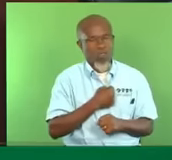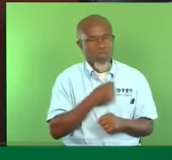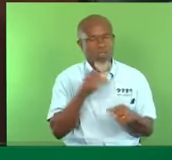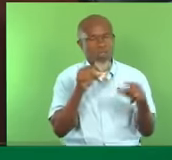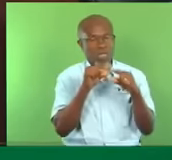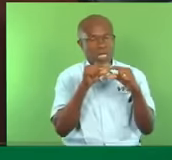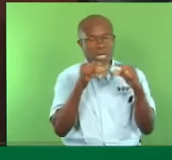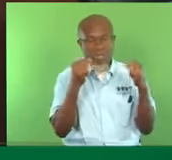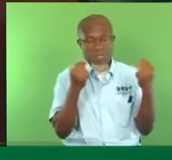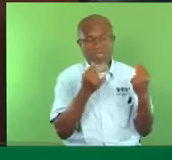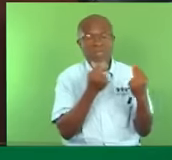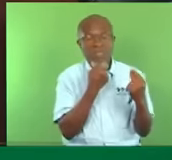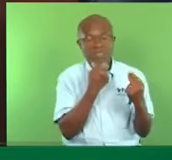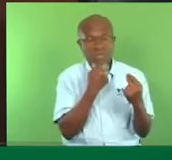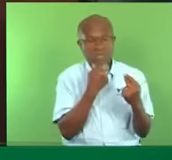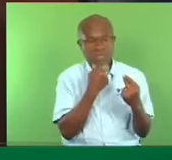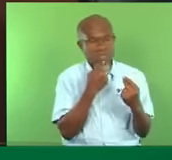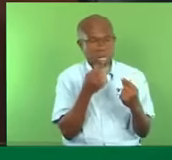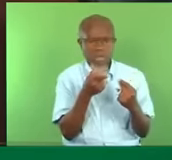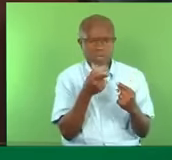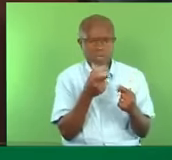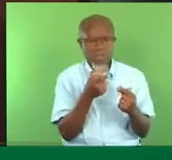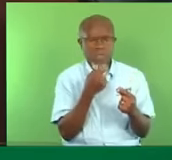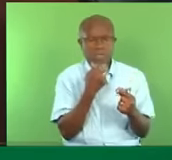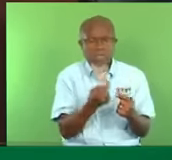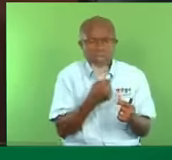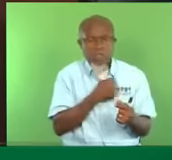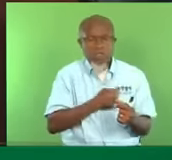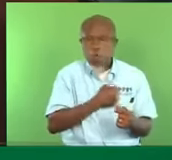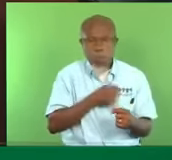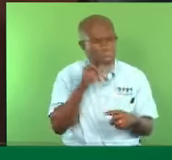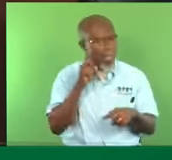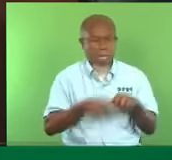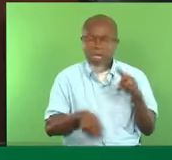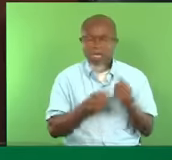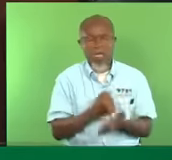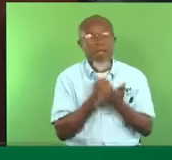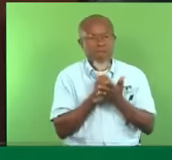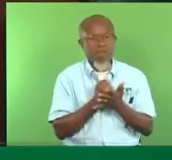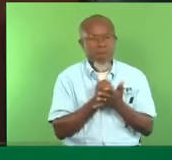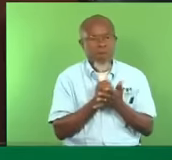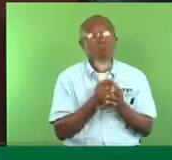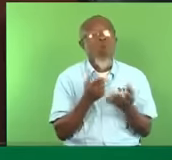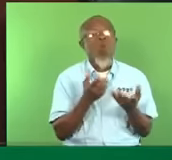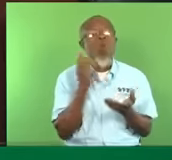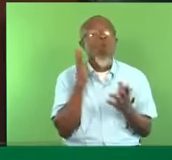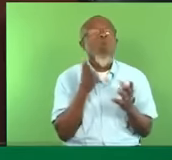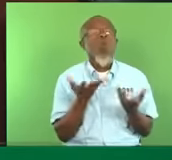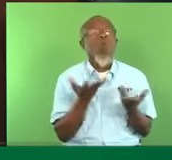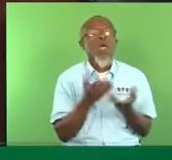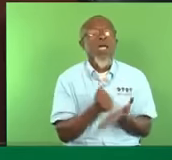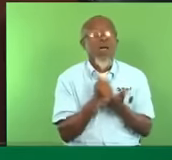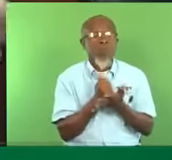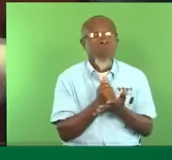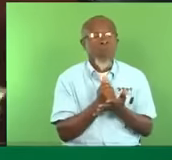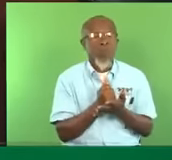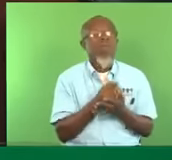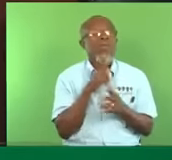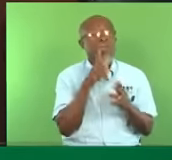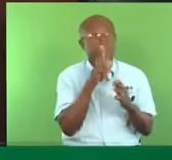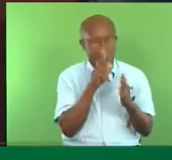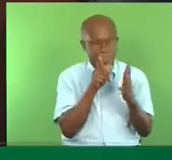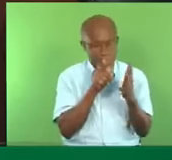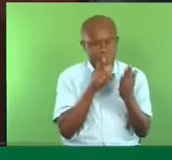pointed out. That will not help. Policy will help. Program will help. Resources will help. But, Mr. Deputy Speaker, don't have to remind you.